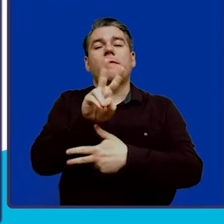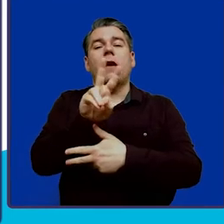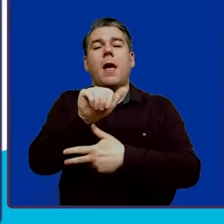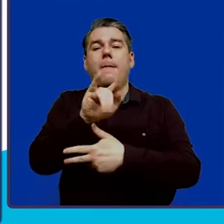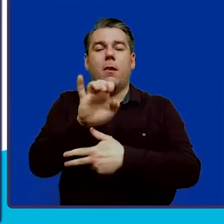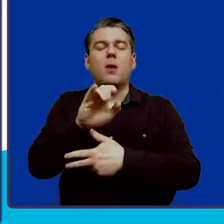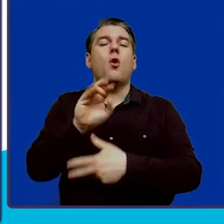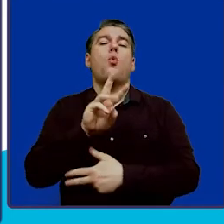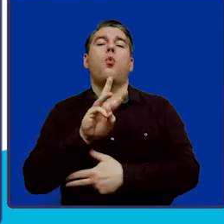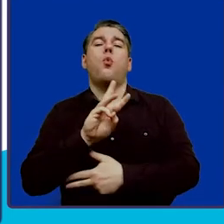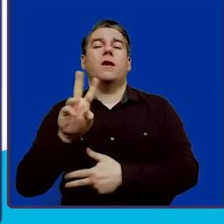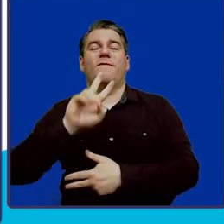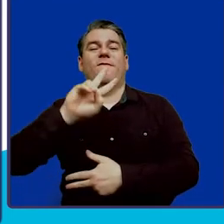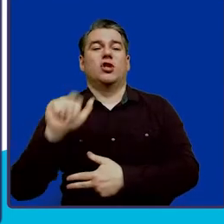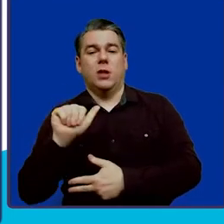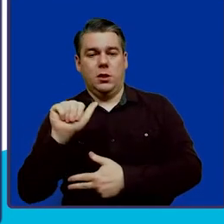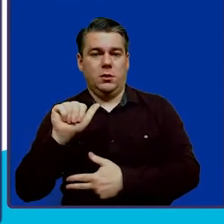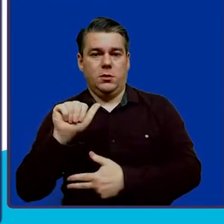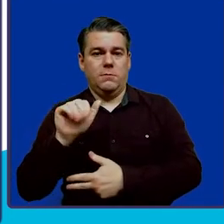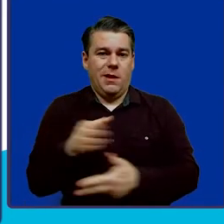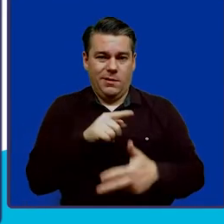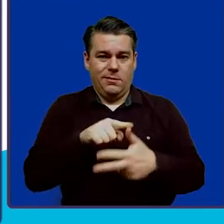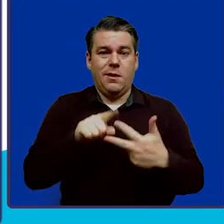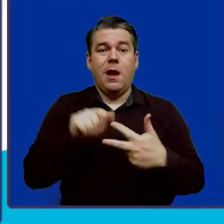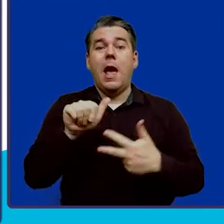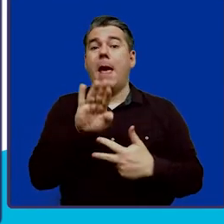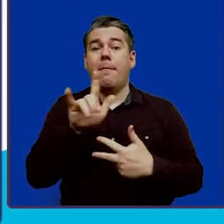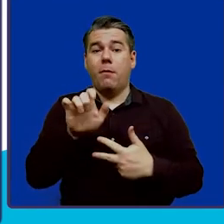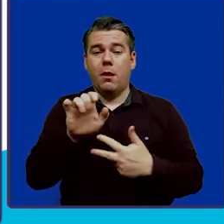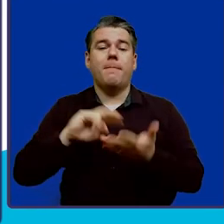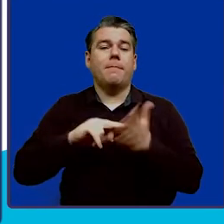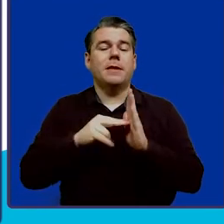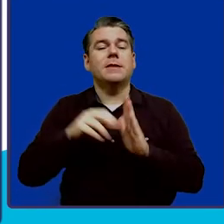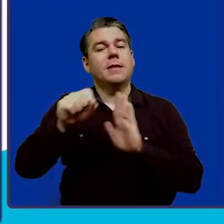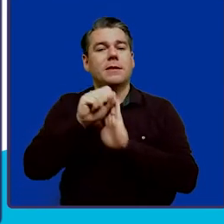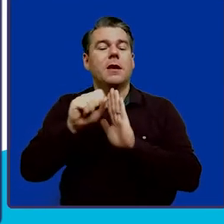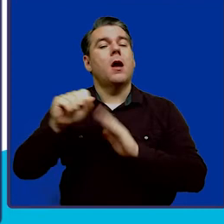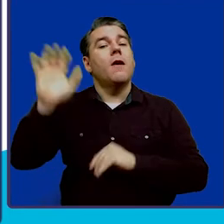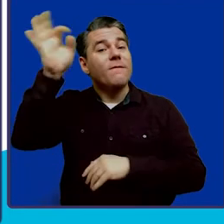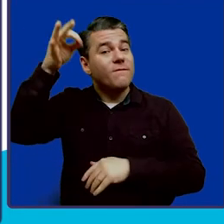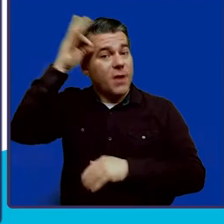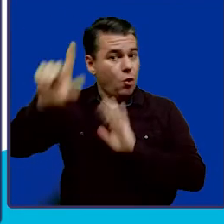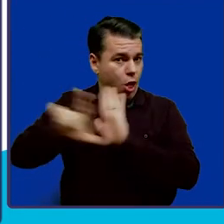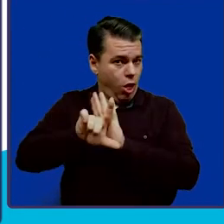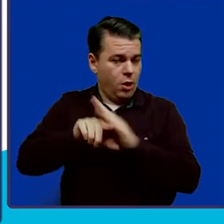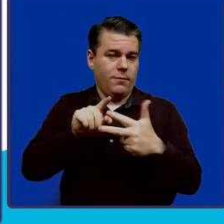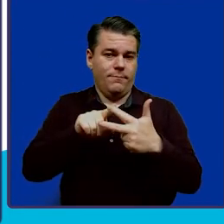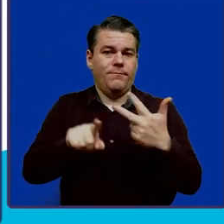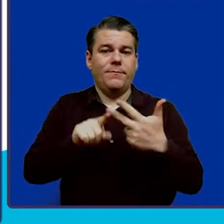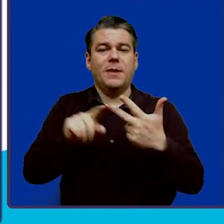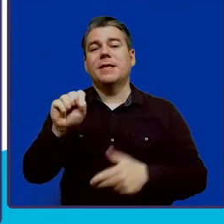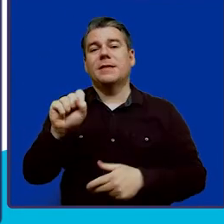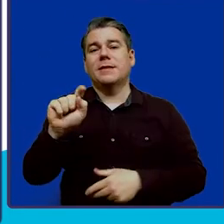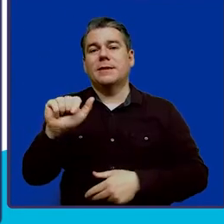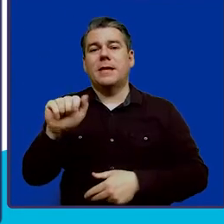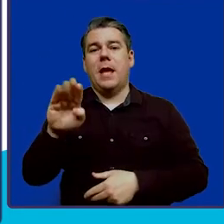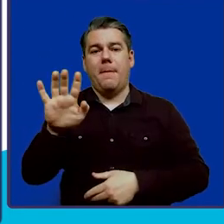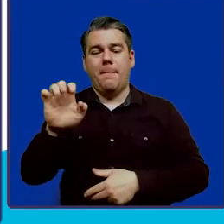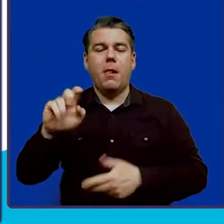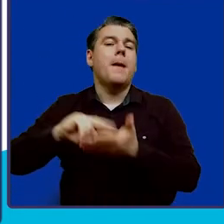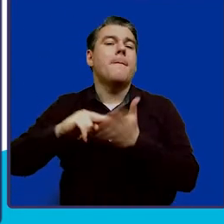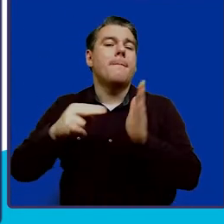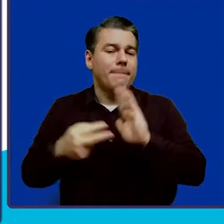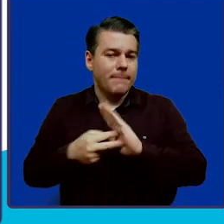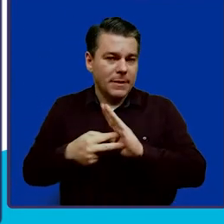plan. ABLE is referring to the federal legislation and STABLE refers to the name of the account that the